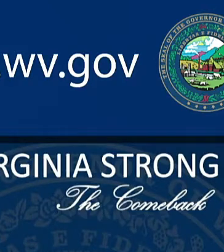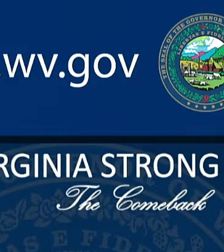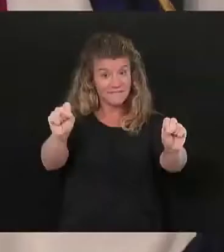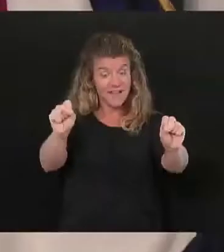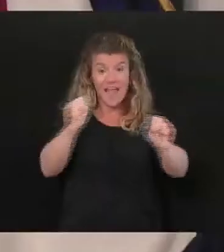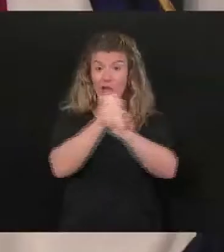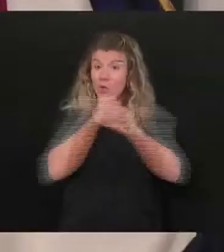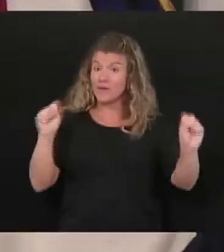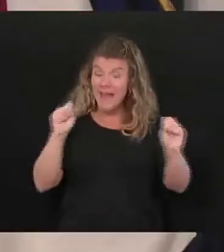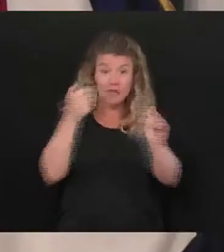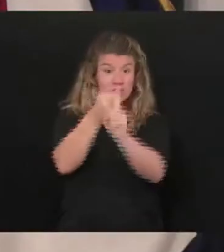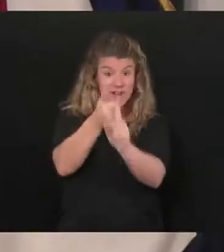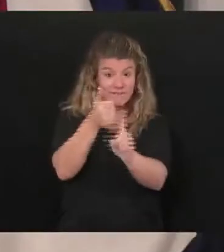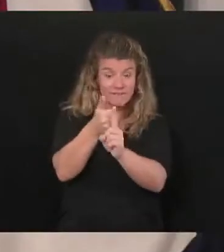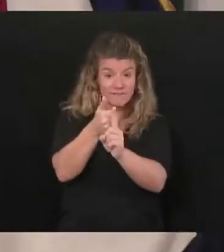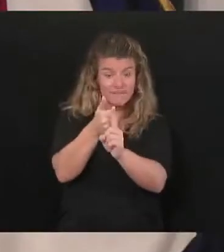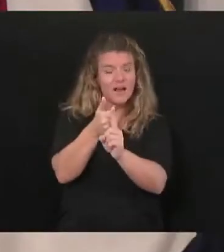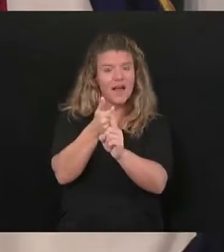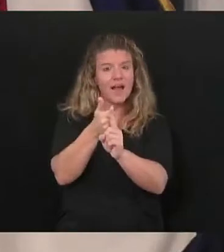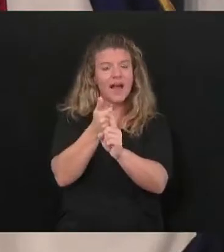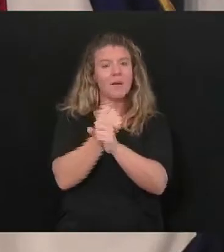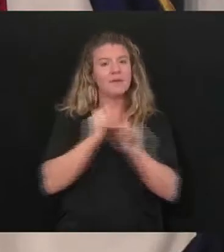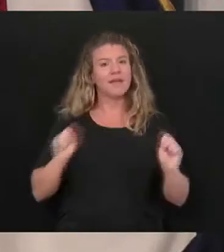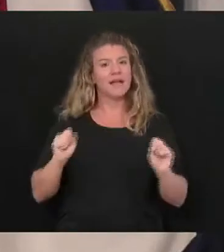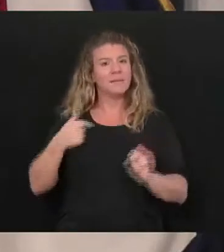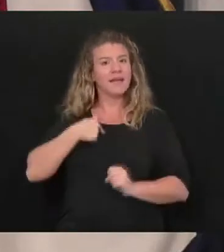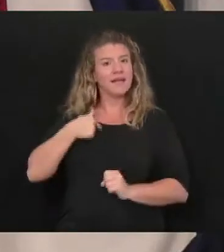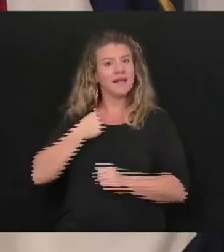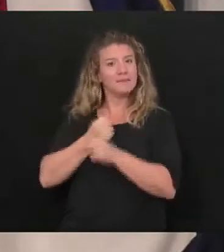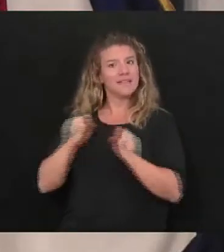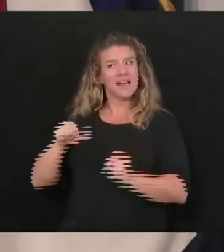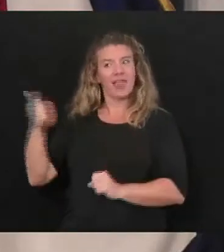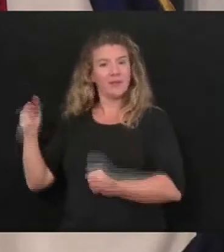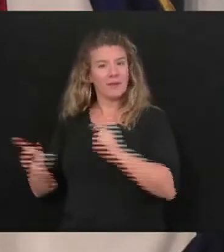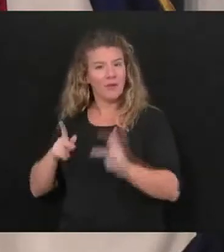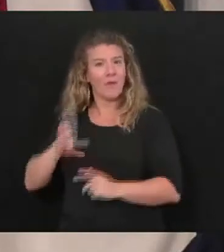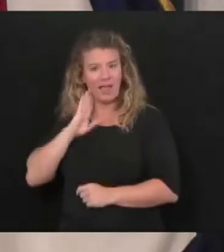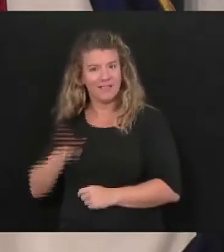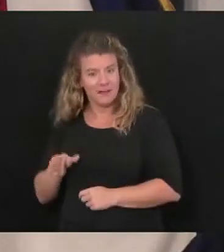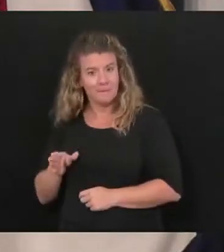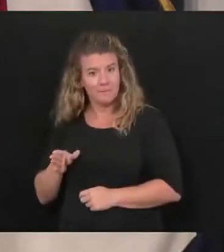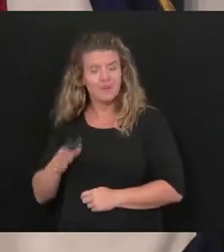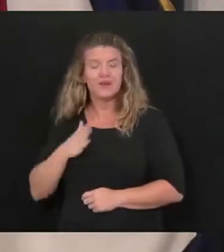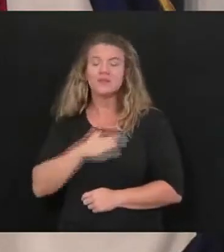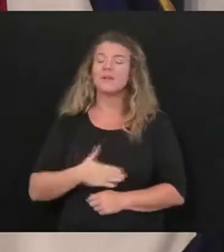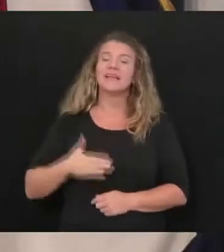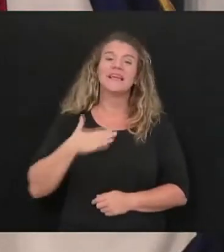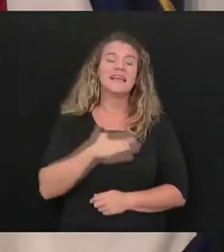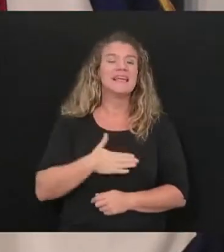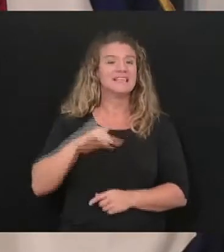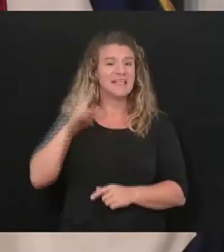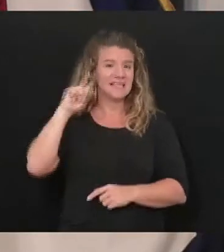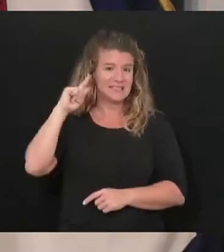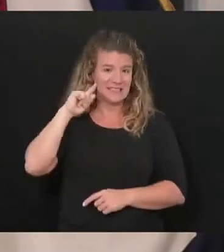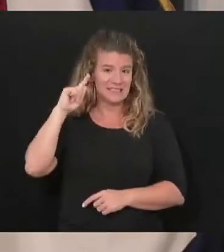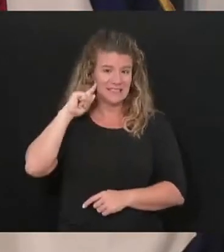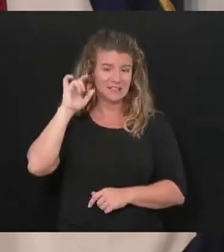protect you, it'll protect others. And so please do that. Please, please take heed.